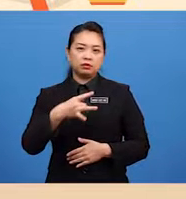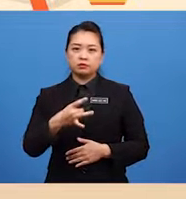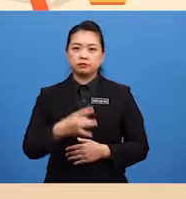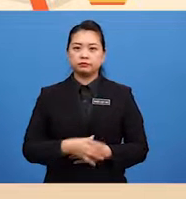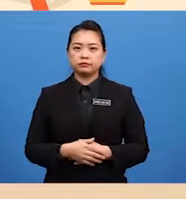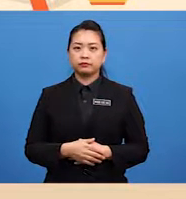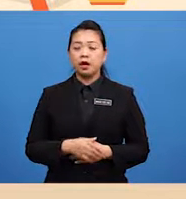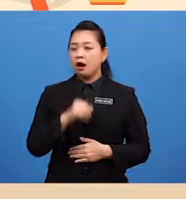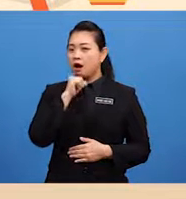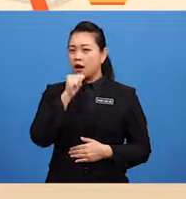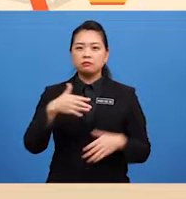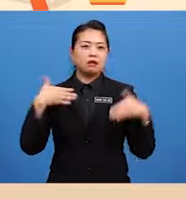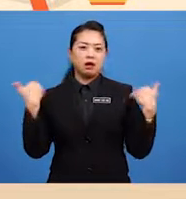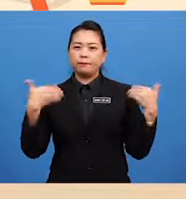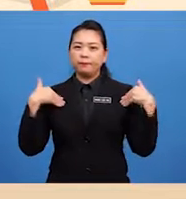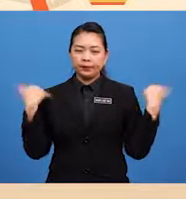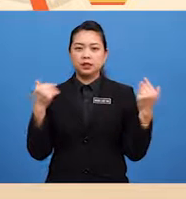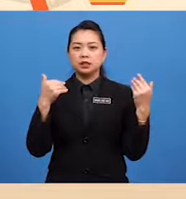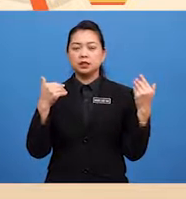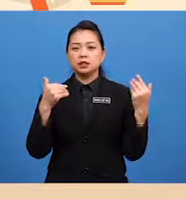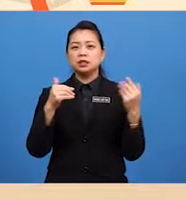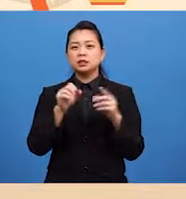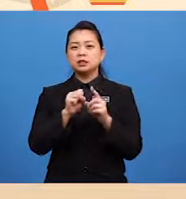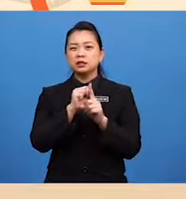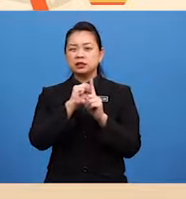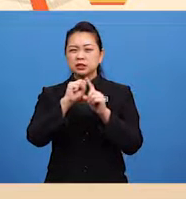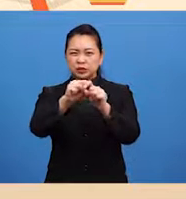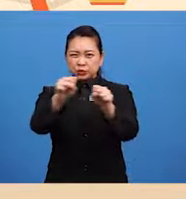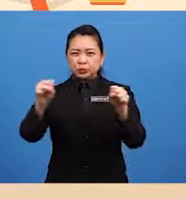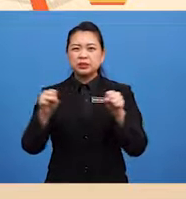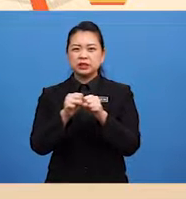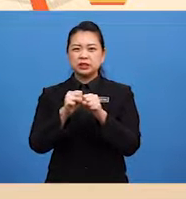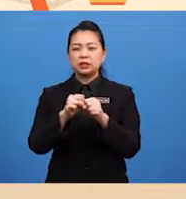unhappy situations or emotions